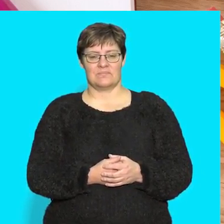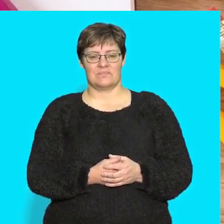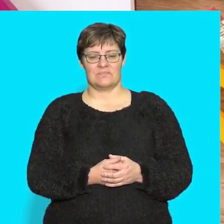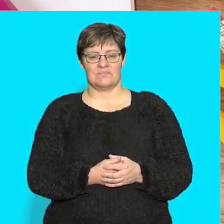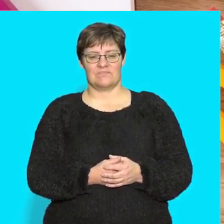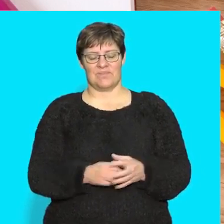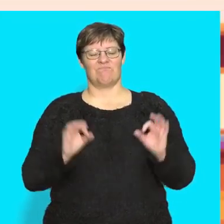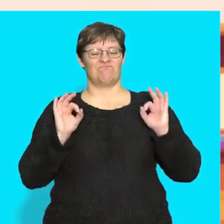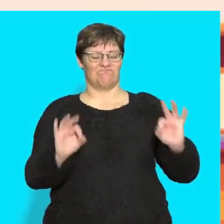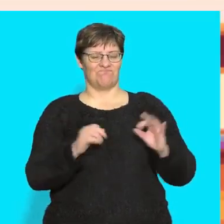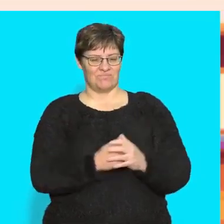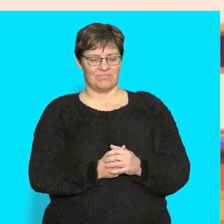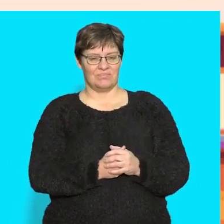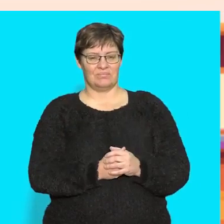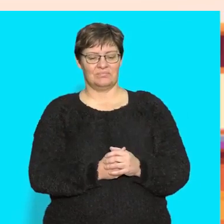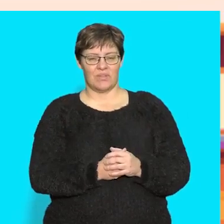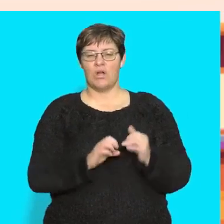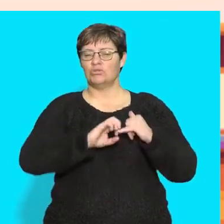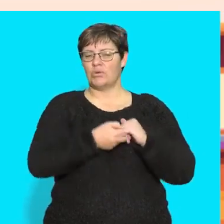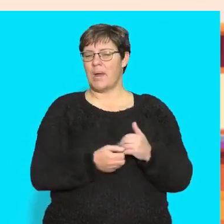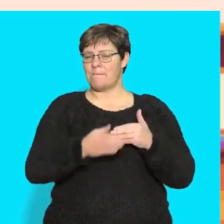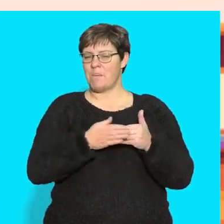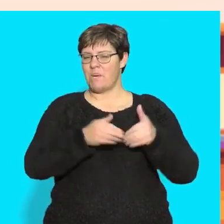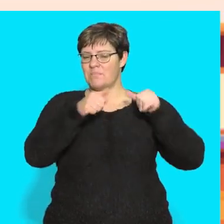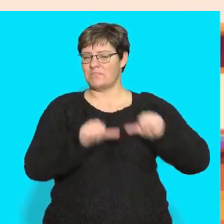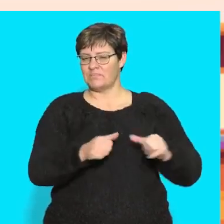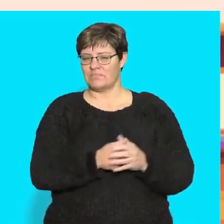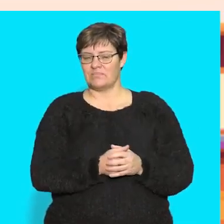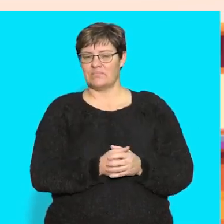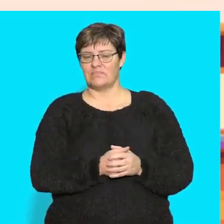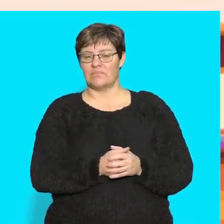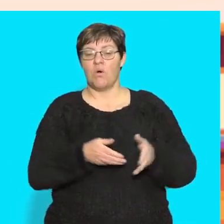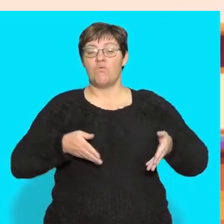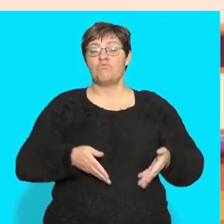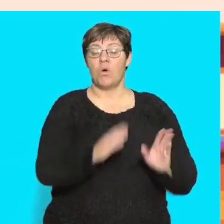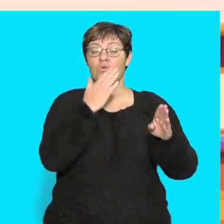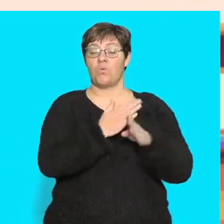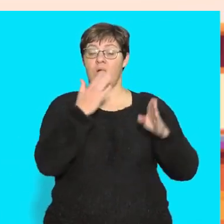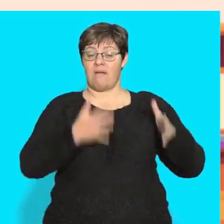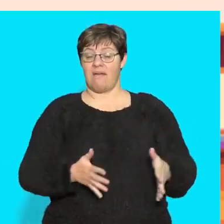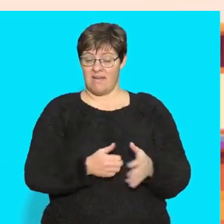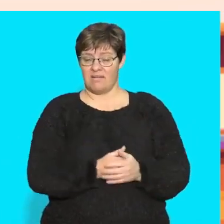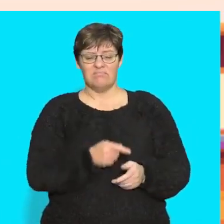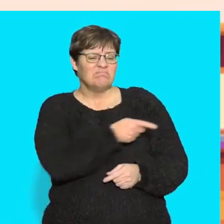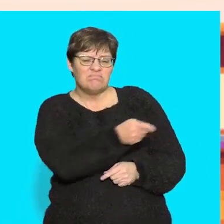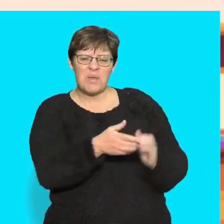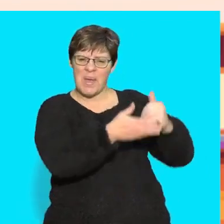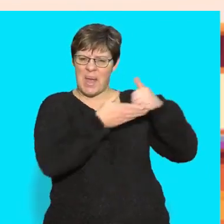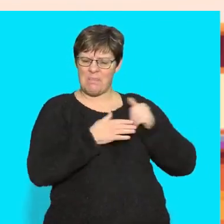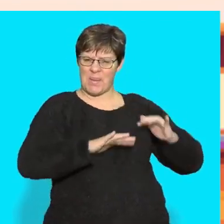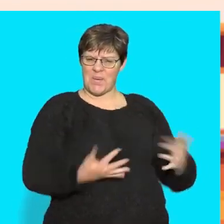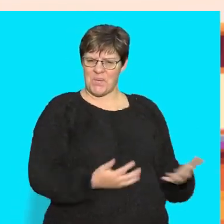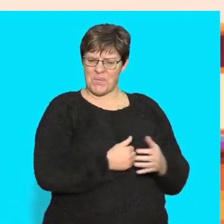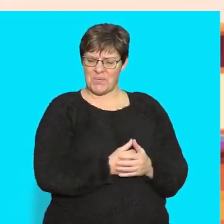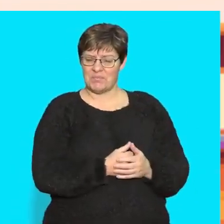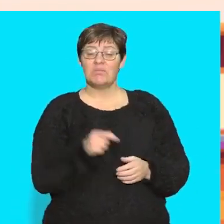You say, Let's try another one. Road workers. How do they help us? You